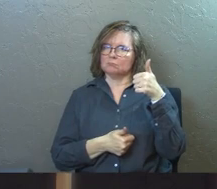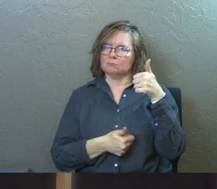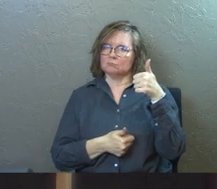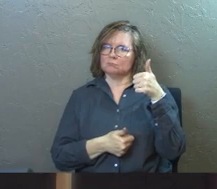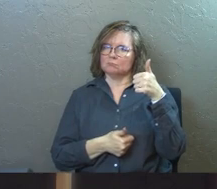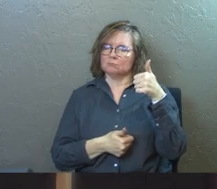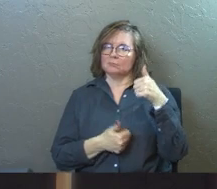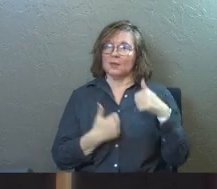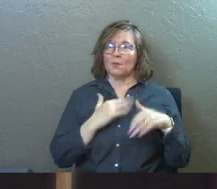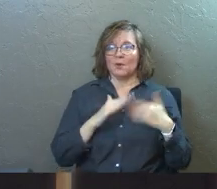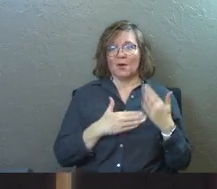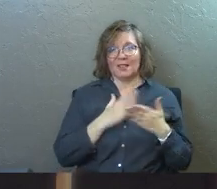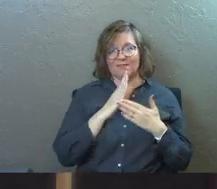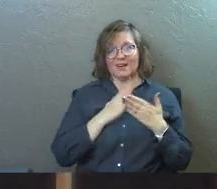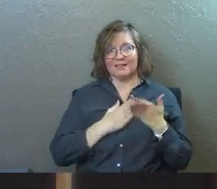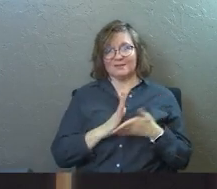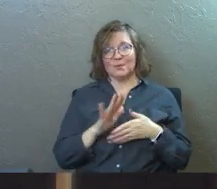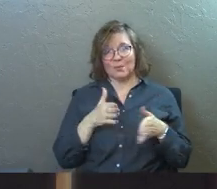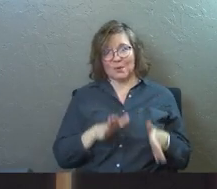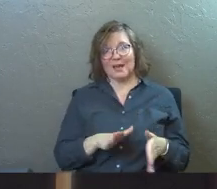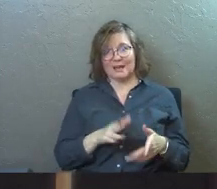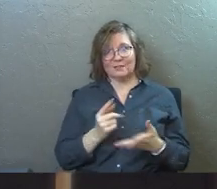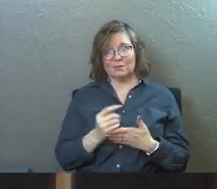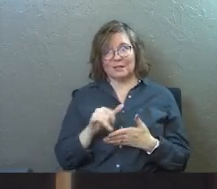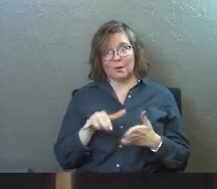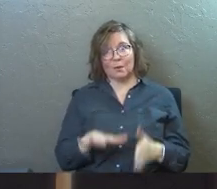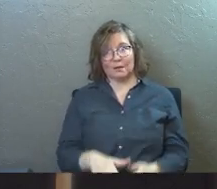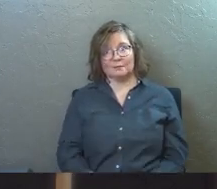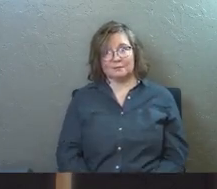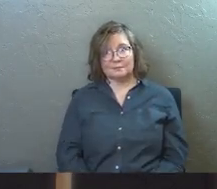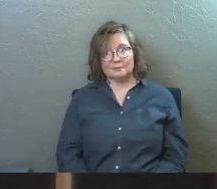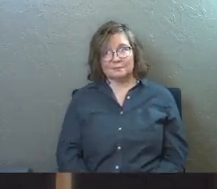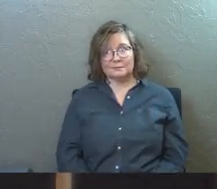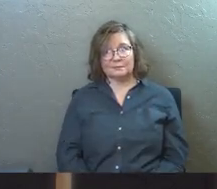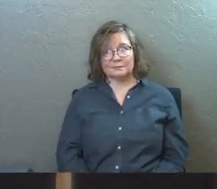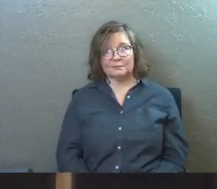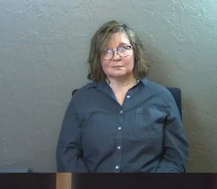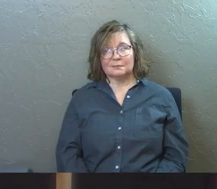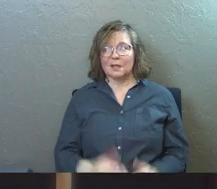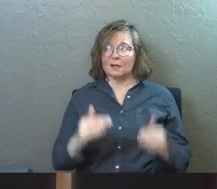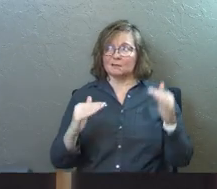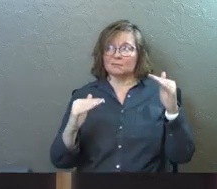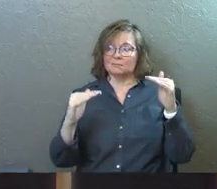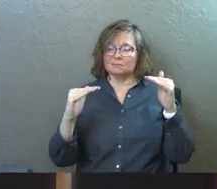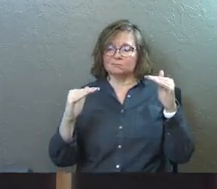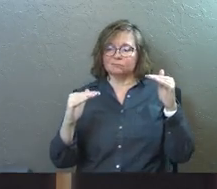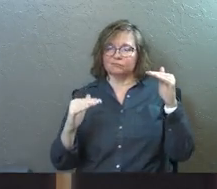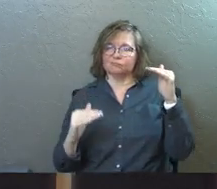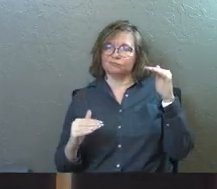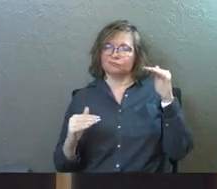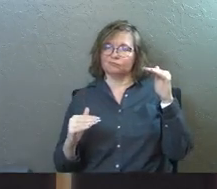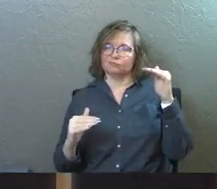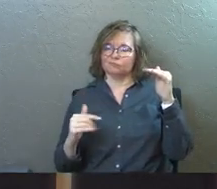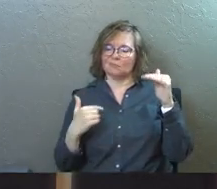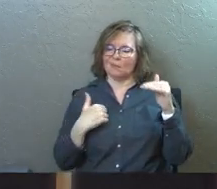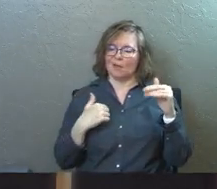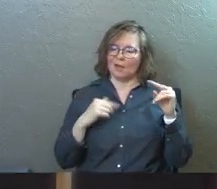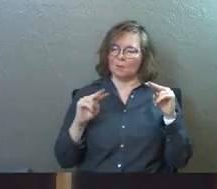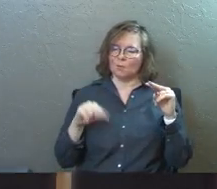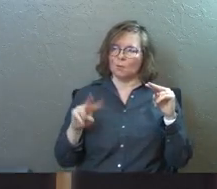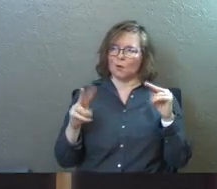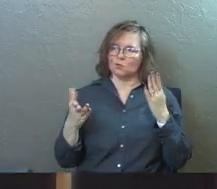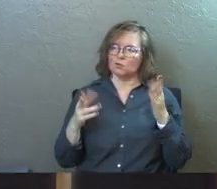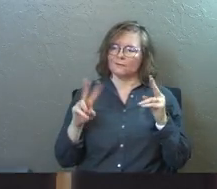And we've all got our little subtle ways of treating them like that. Treating them lower than us. I'm going to